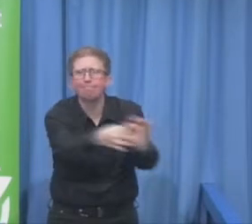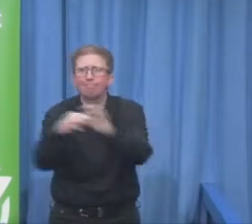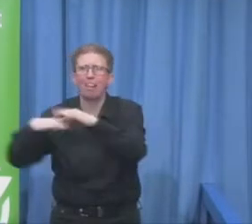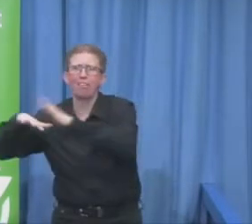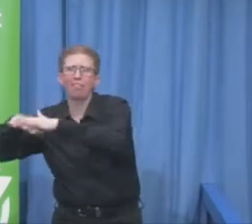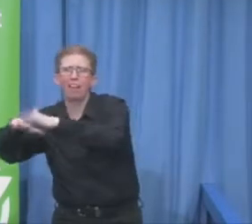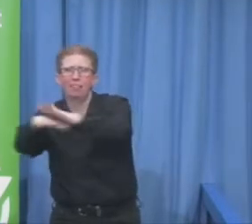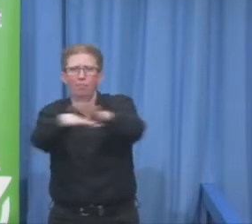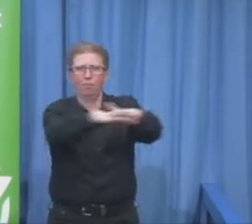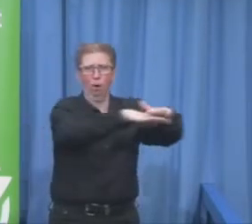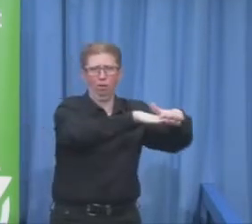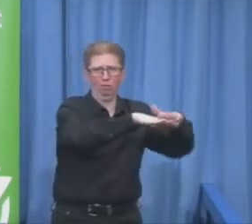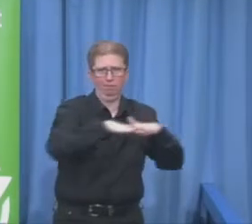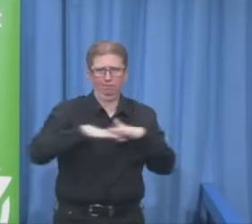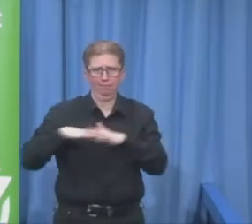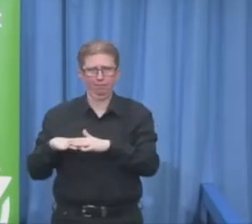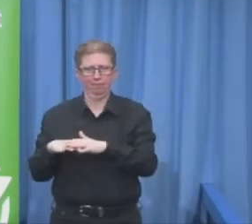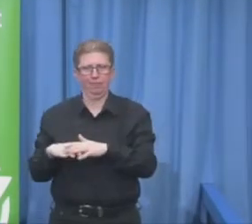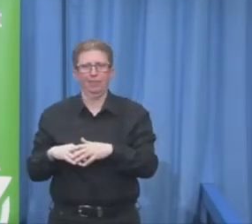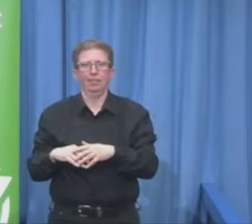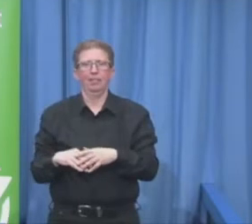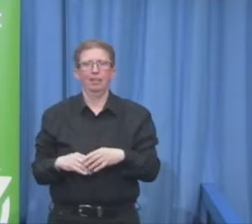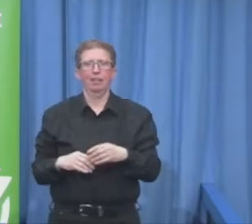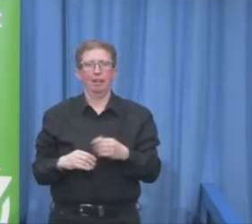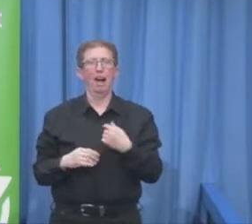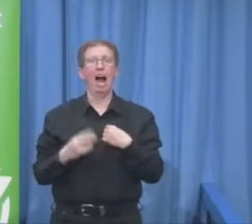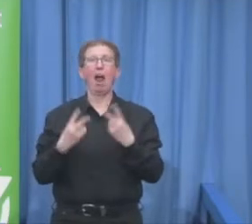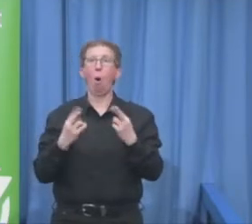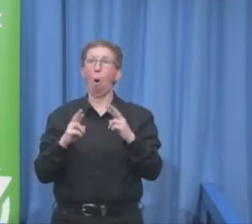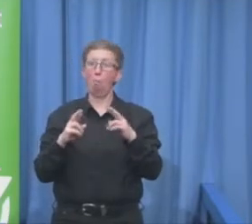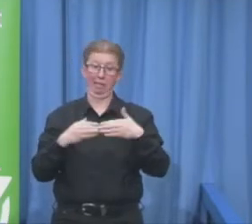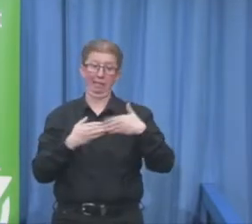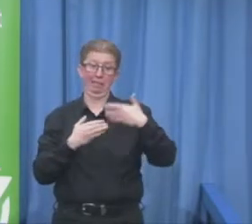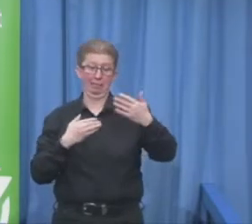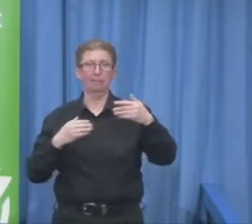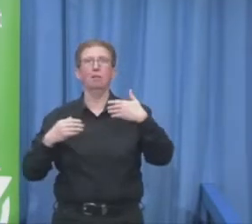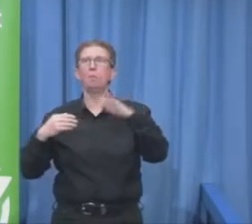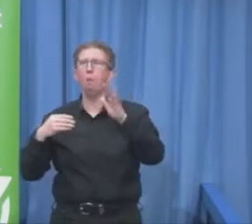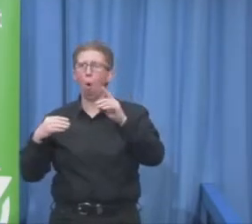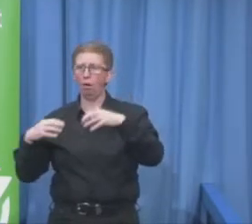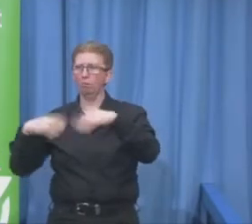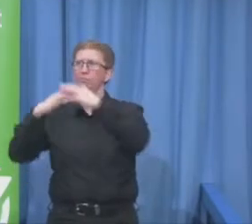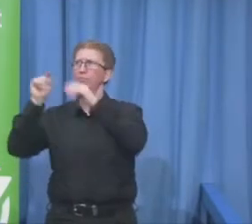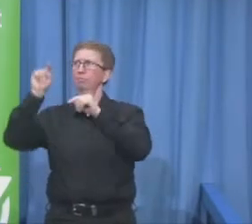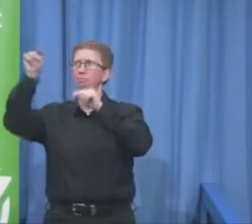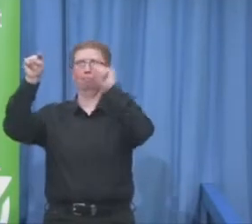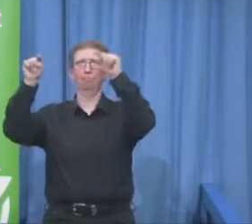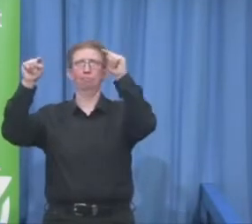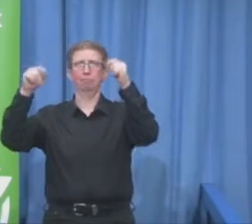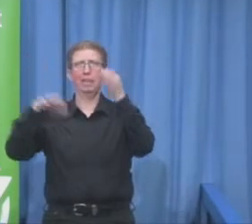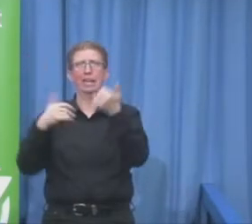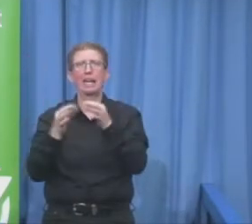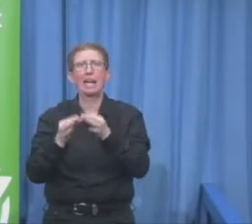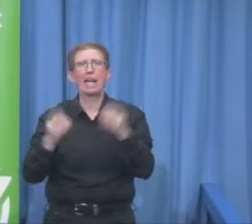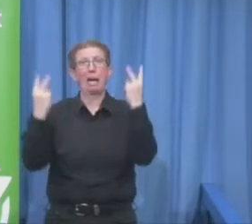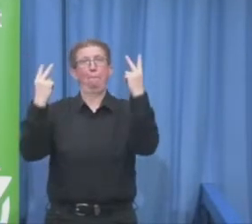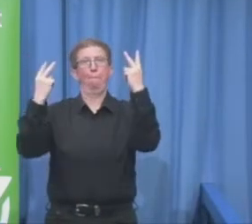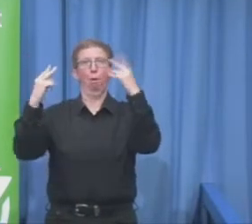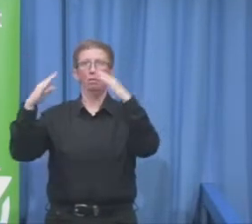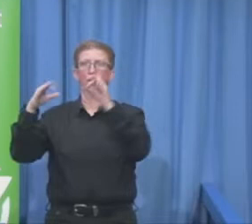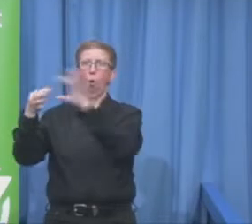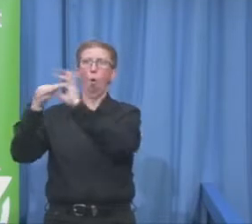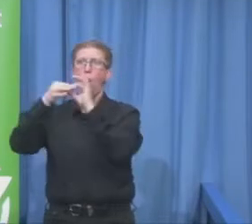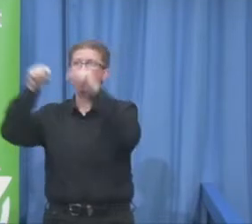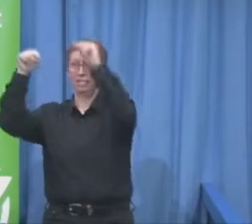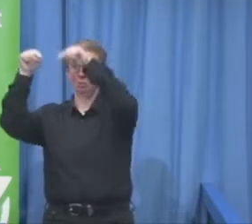to participate to get insights also from different groups of persons